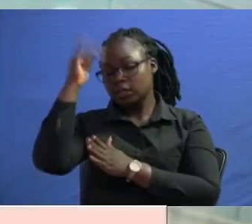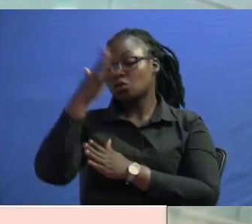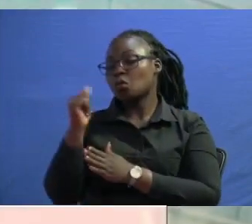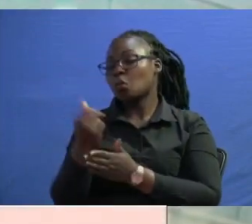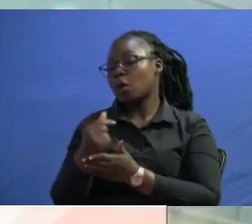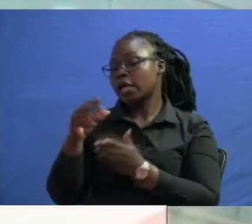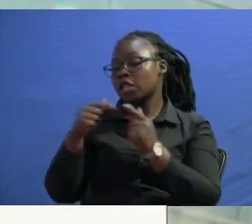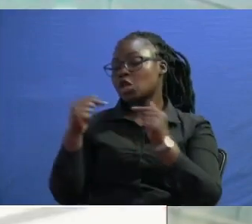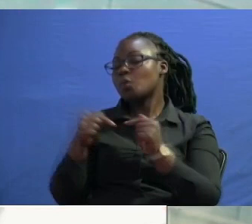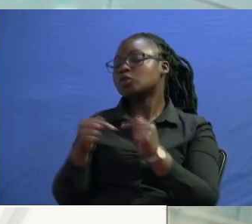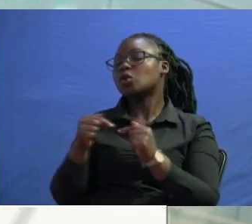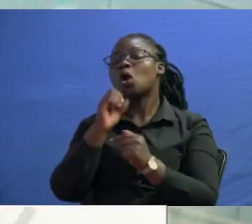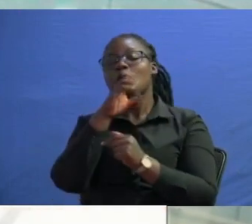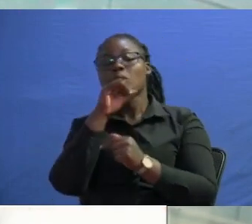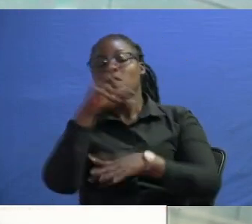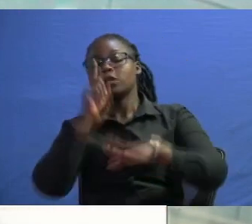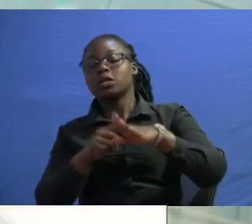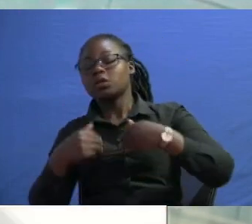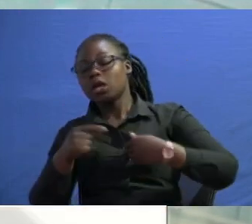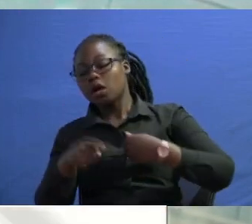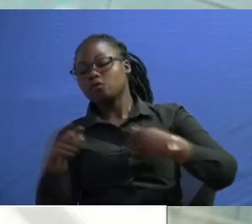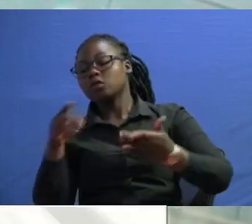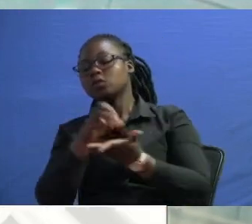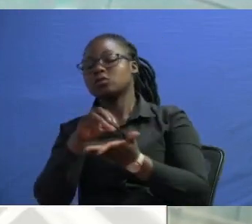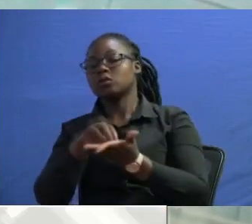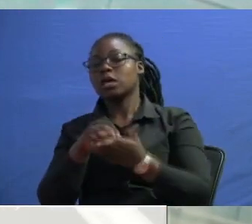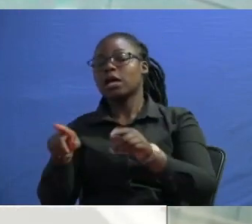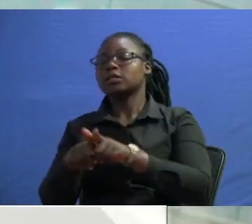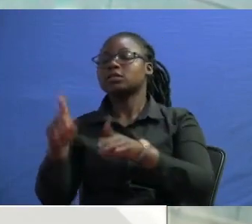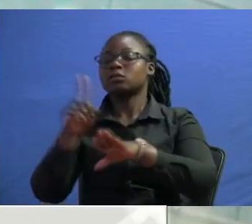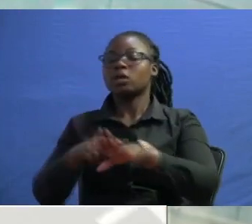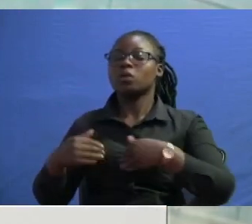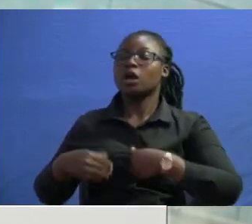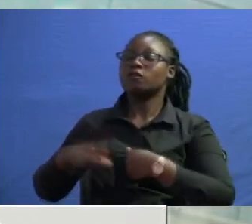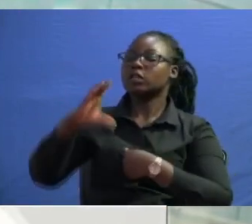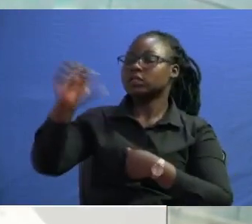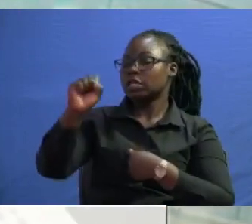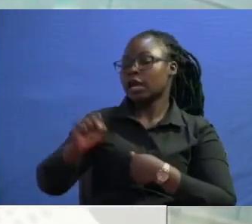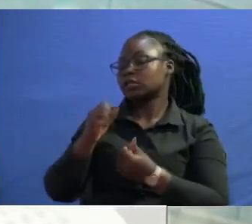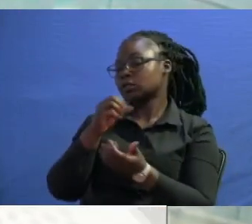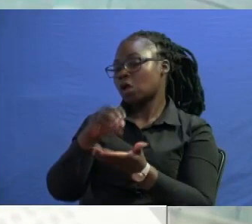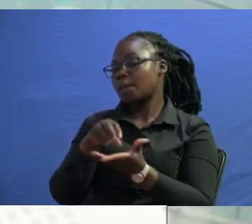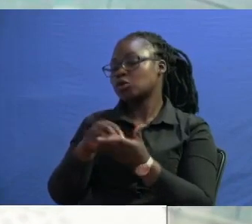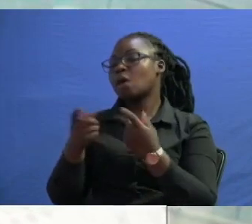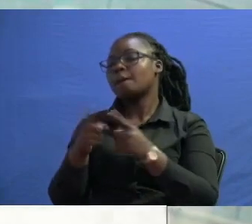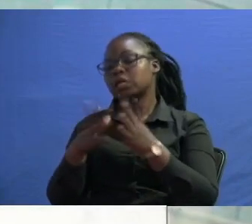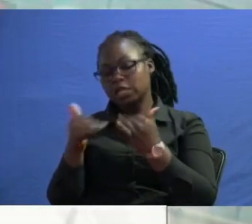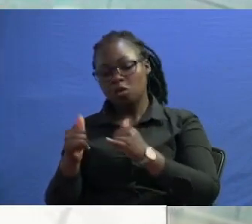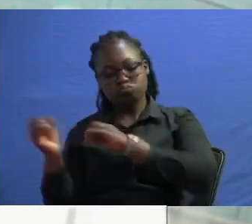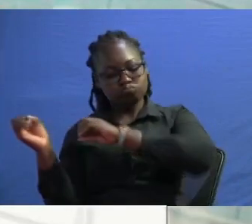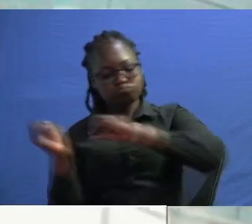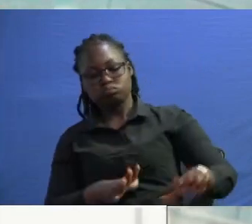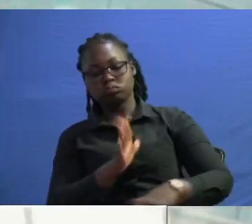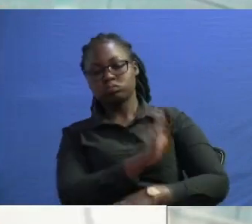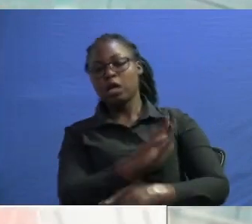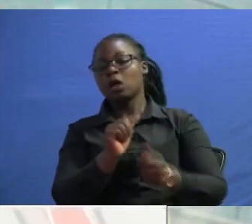the opposition was complaining when he created that position and when he created the cas positions but now he throws it back to them but with